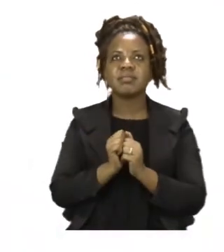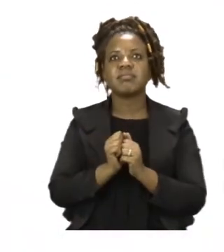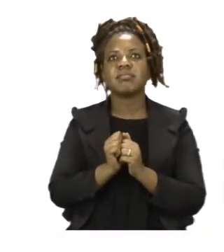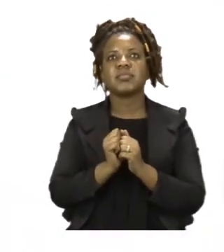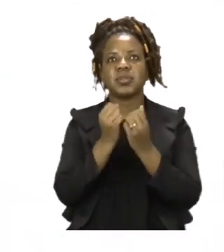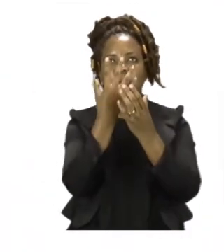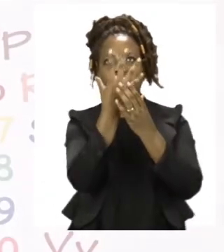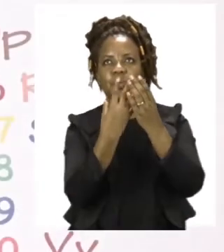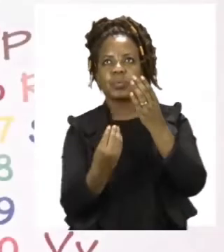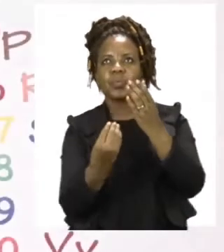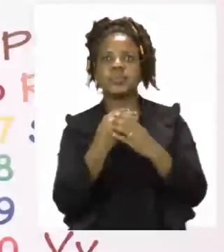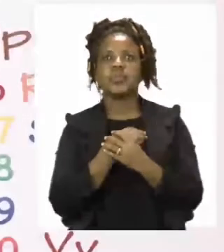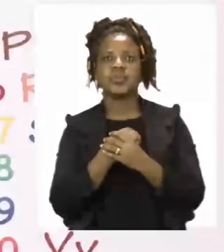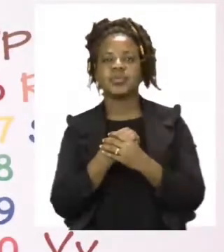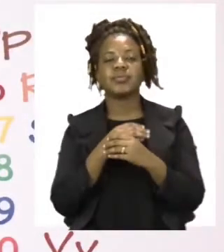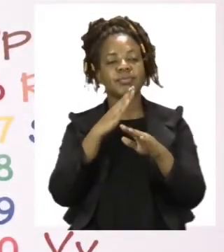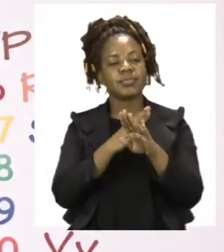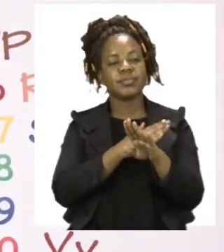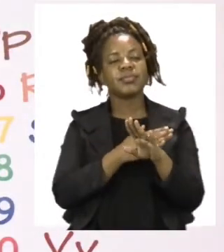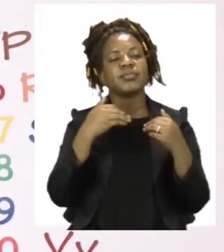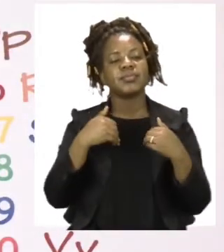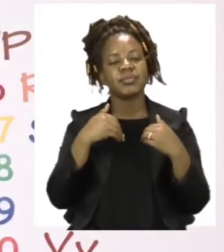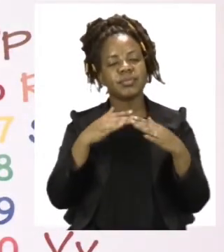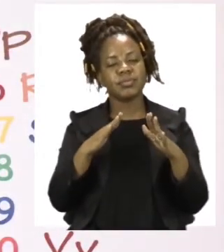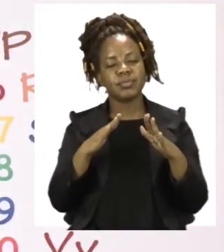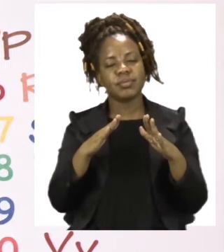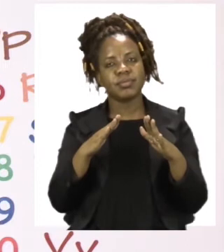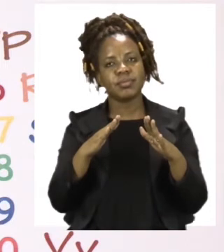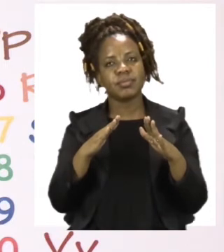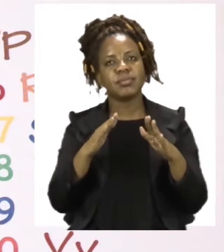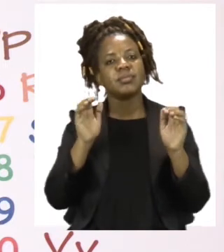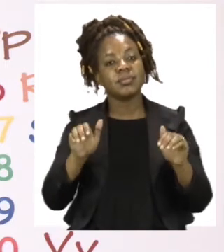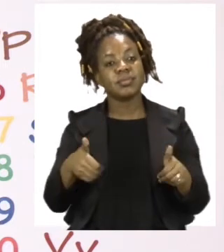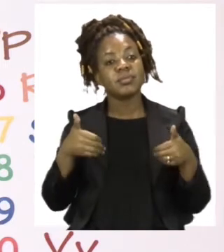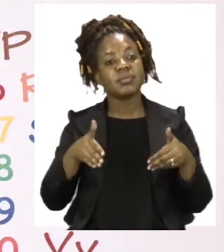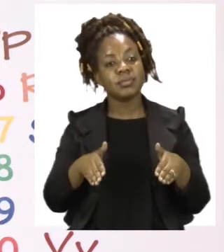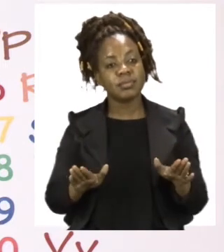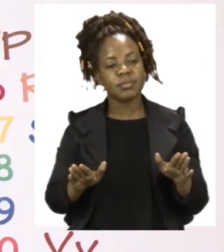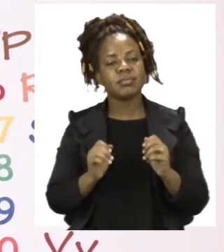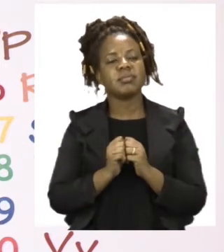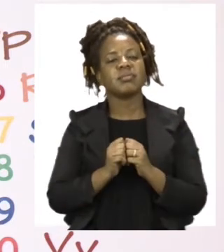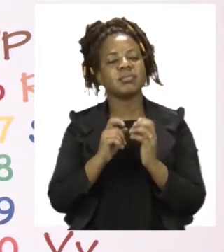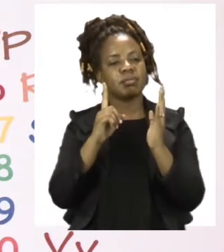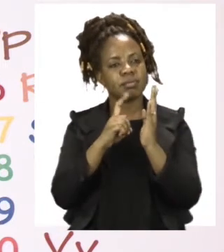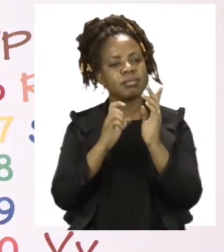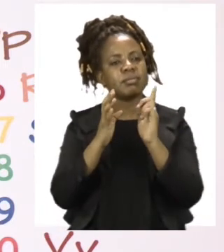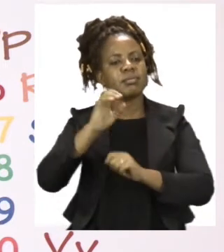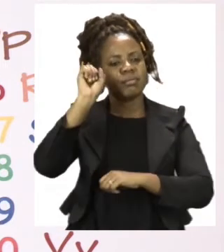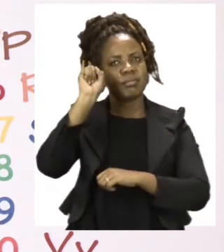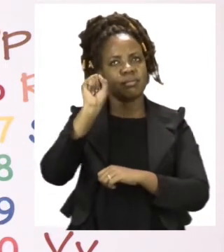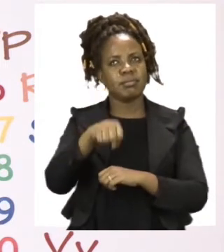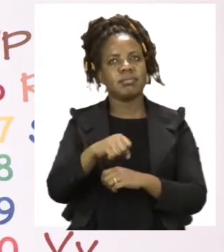autumn. And before we get into any lessons boys and girls we need to sanitize.